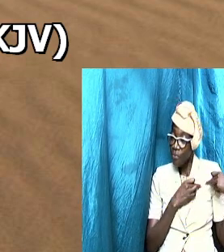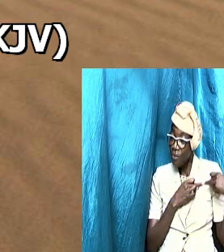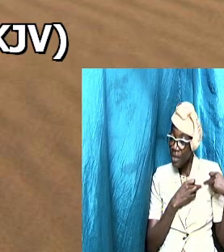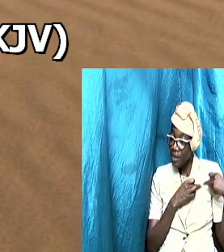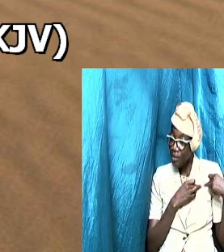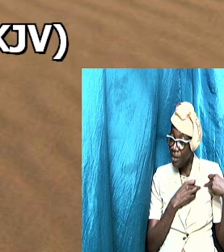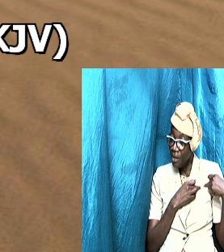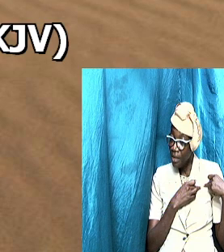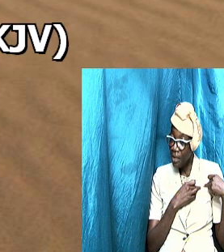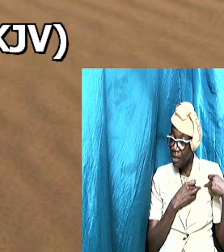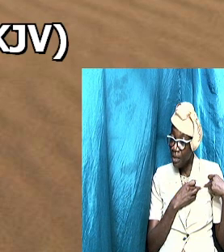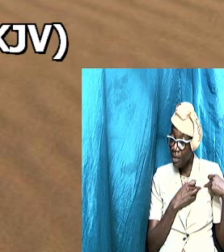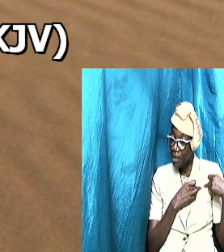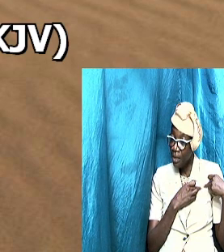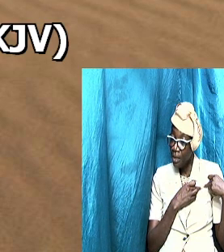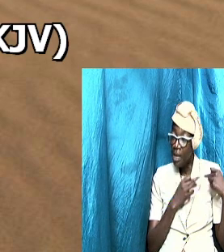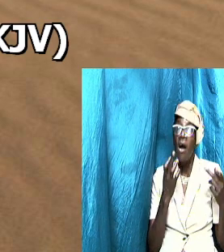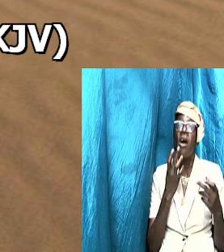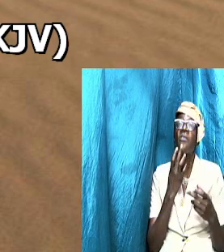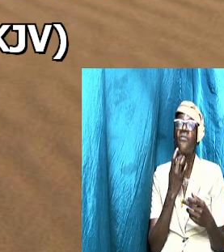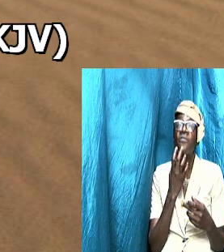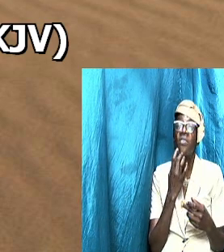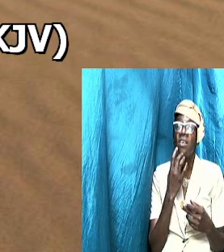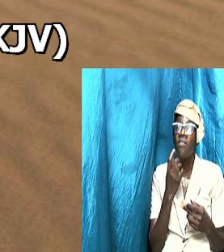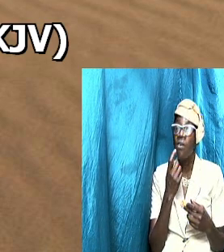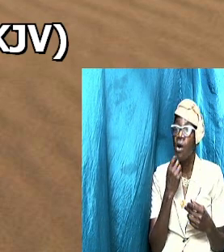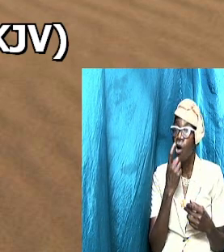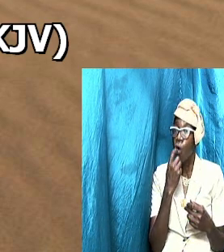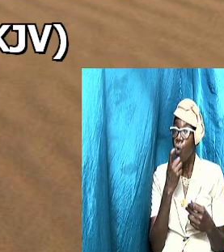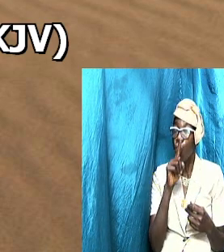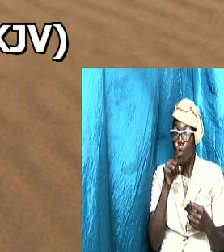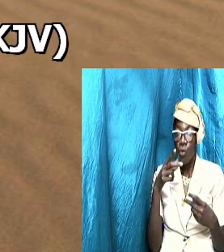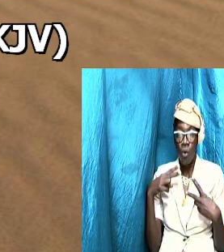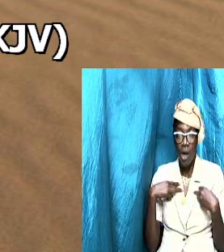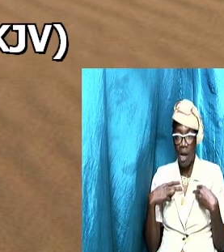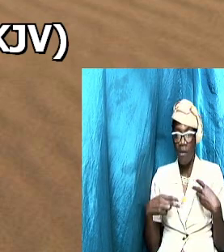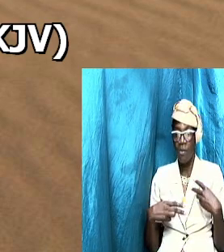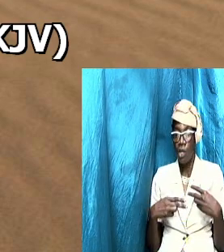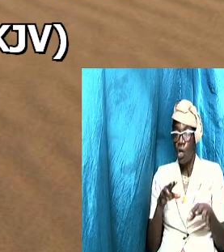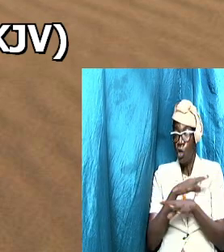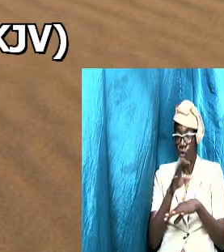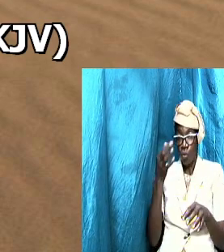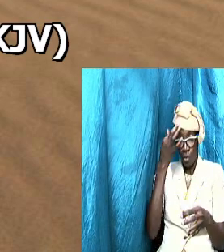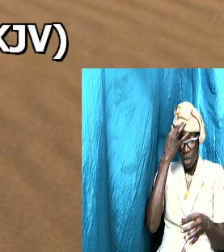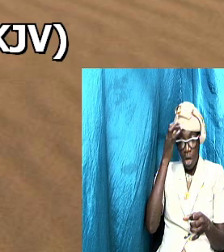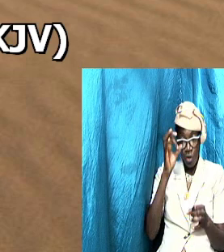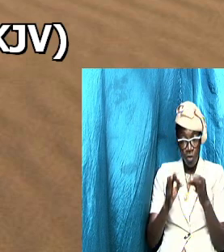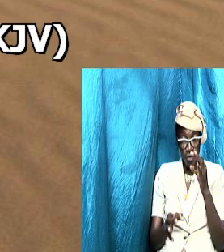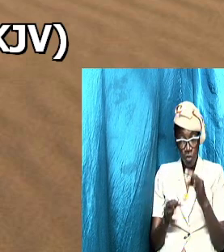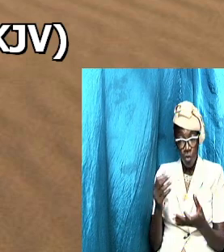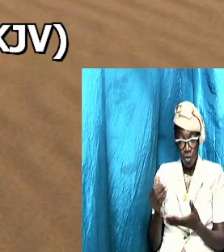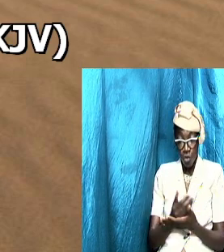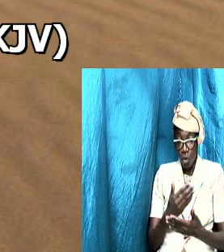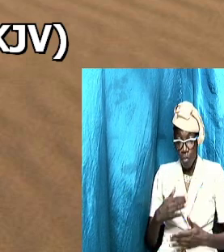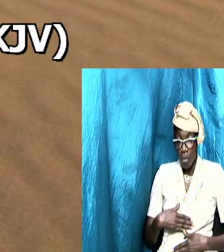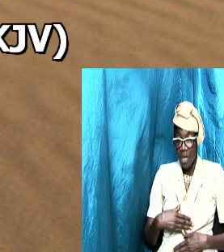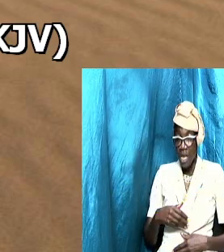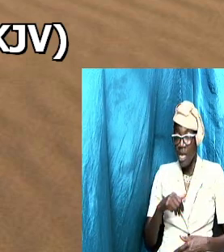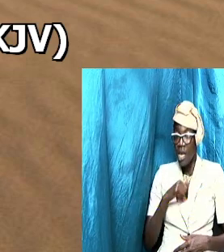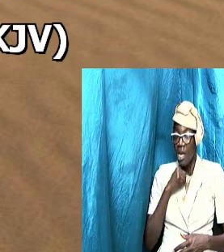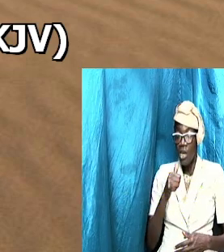have there is a tendency to judge somebody not based on their strengths but based on their weakness